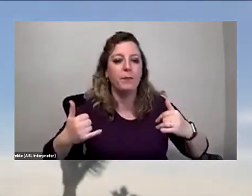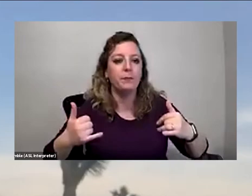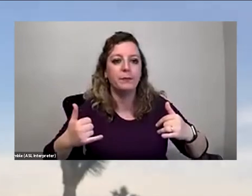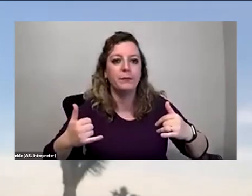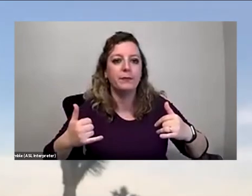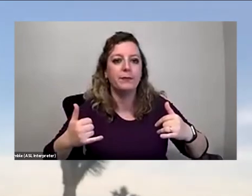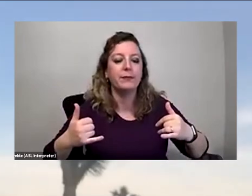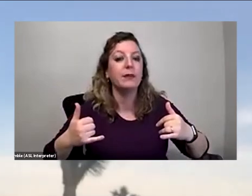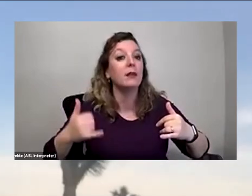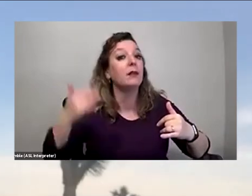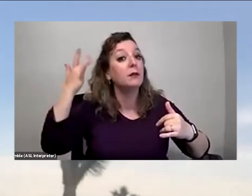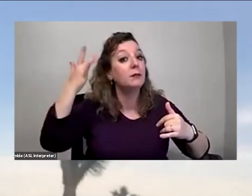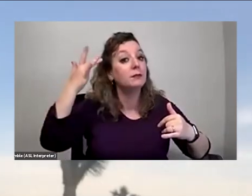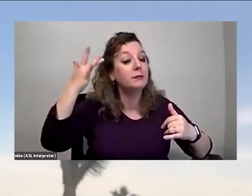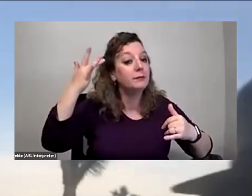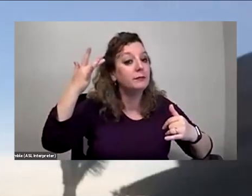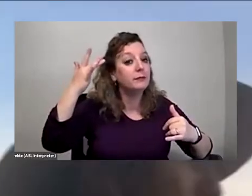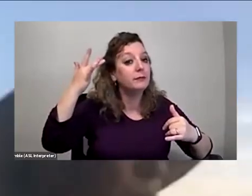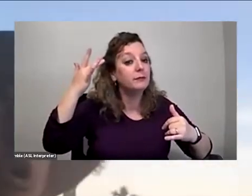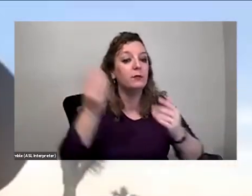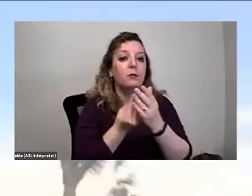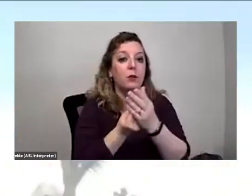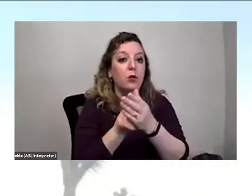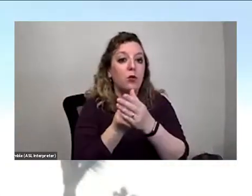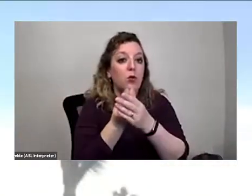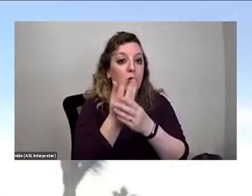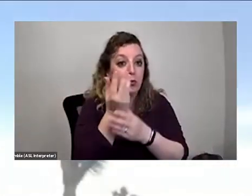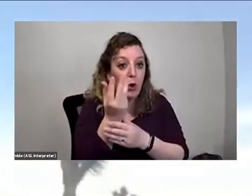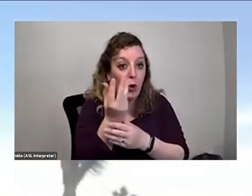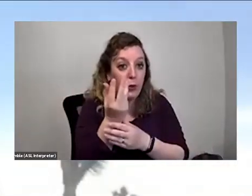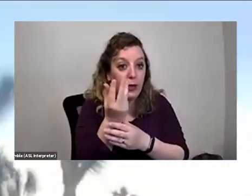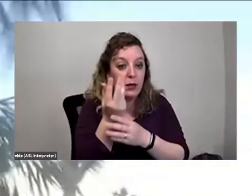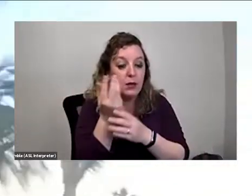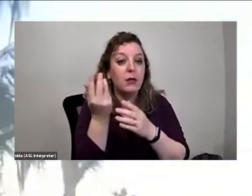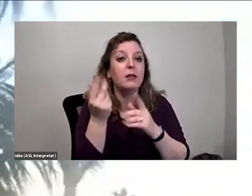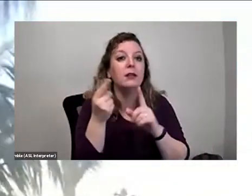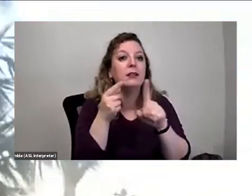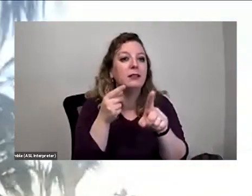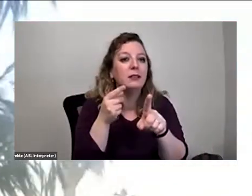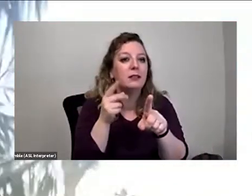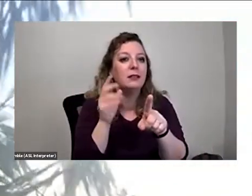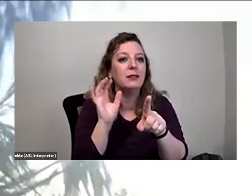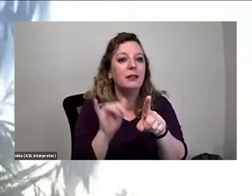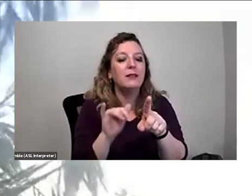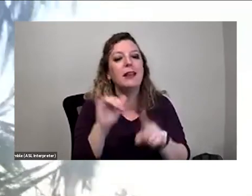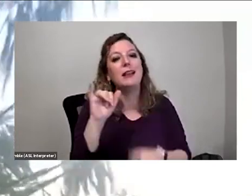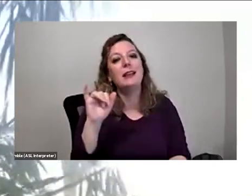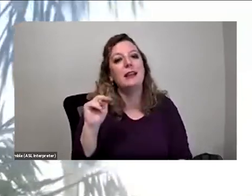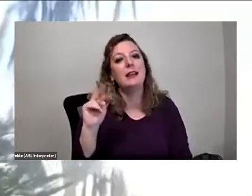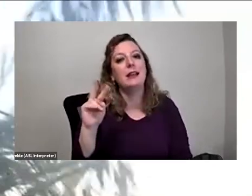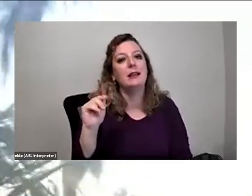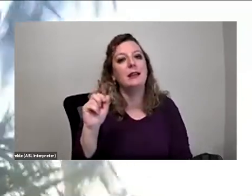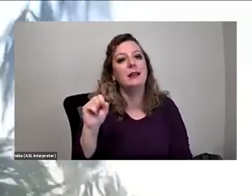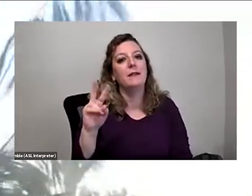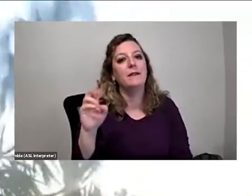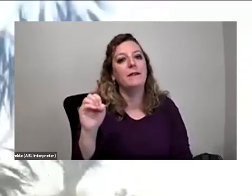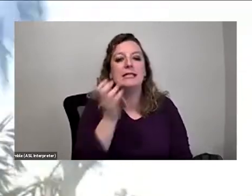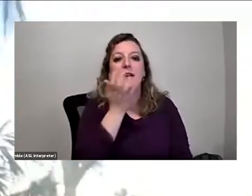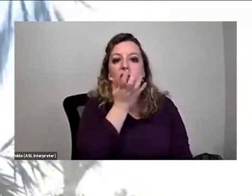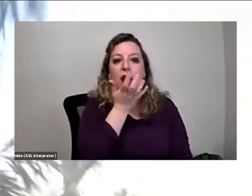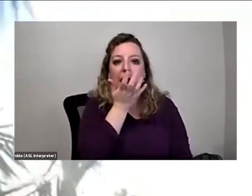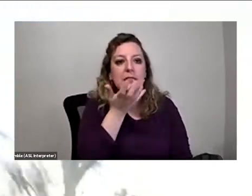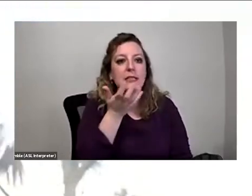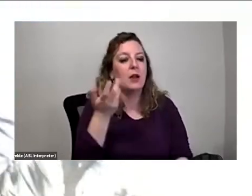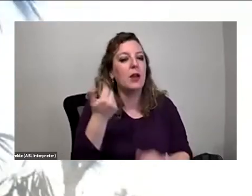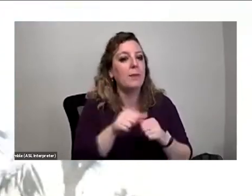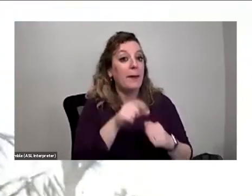anymore because now growing between all of the plants are these invasive grasses. Remember I said, had